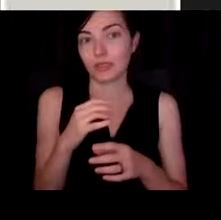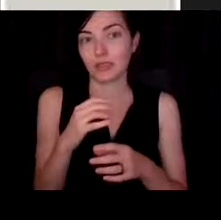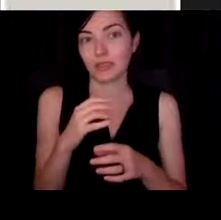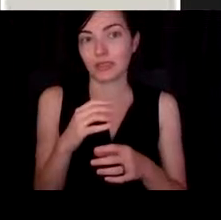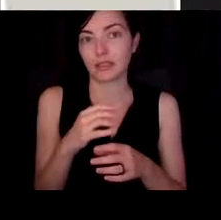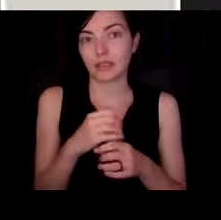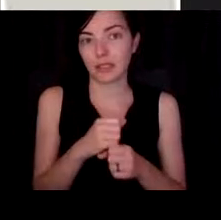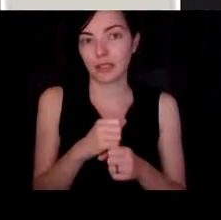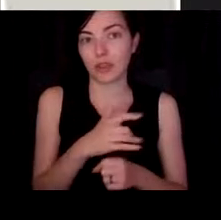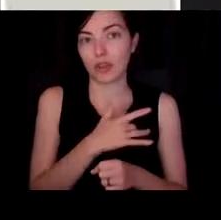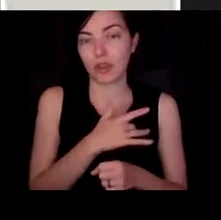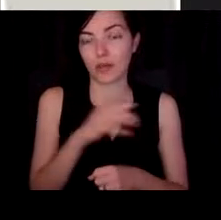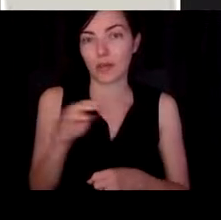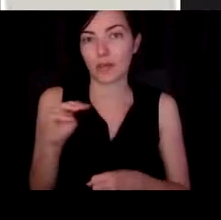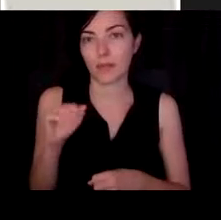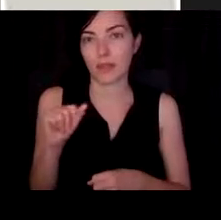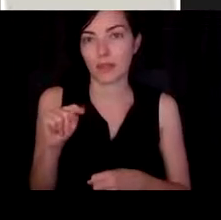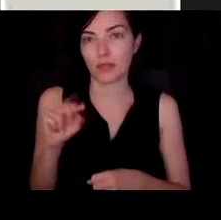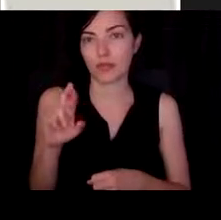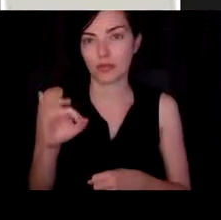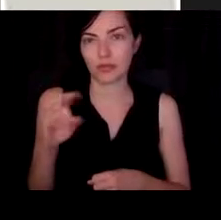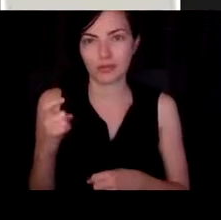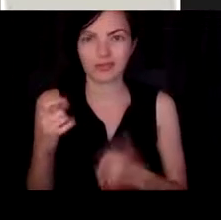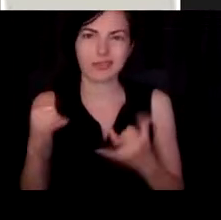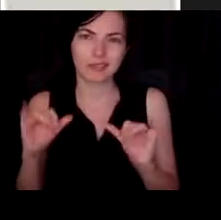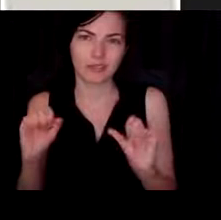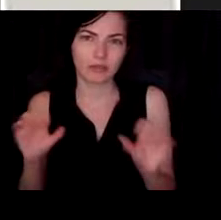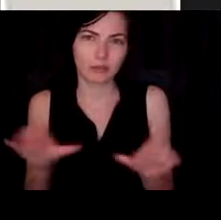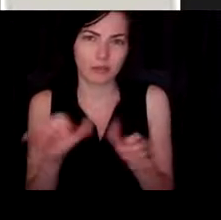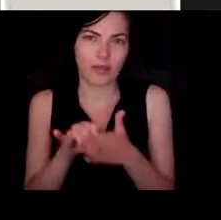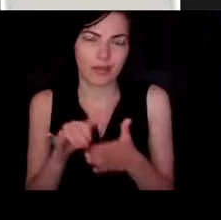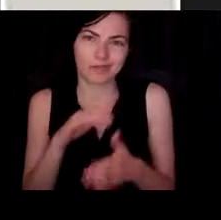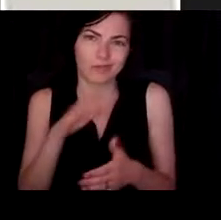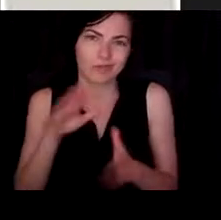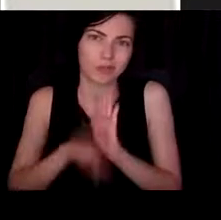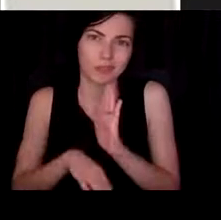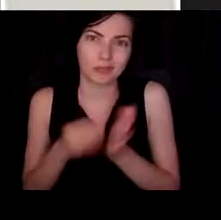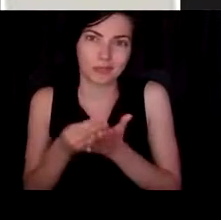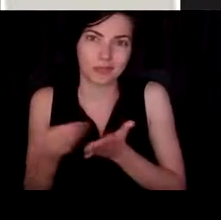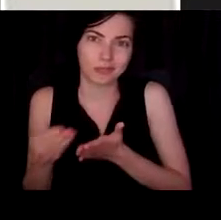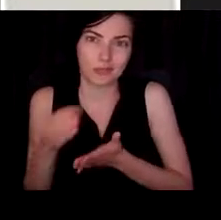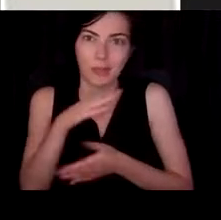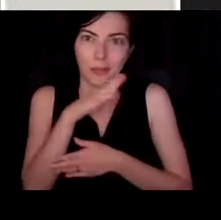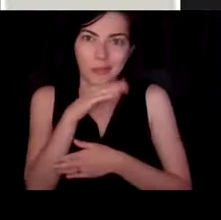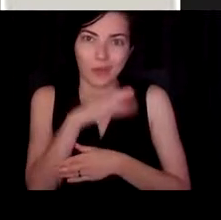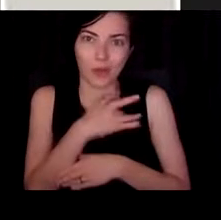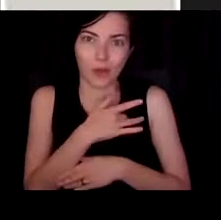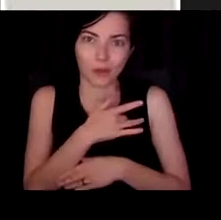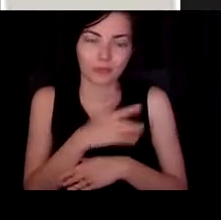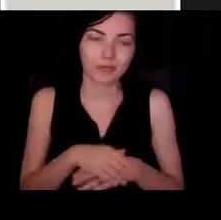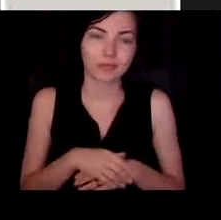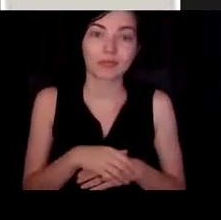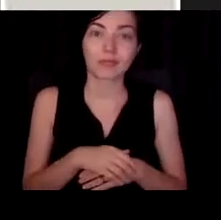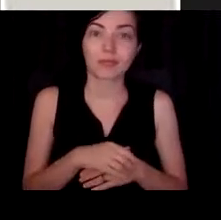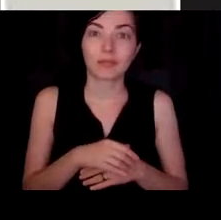do this, we can get a pig heart pretty cheap and put through a